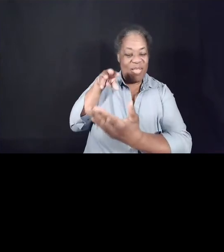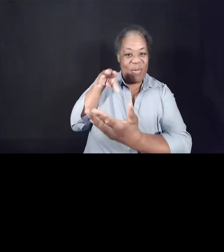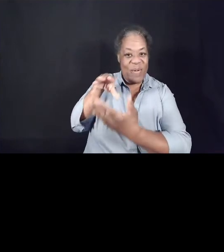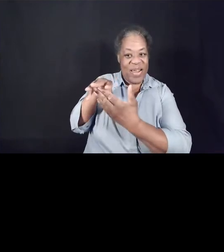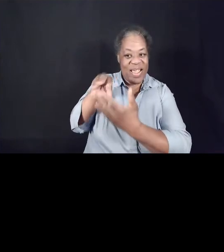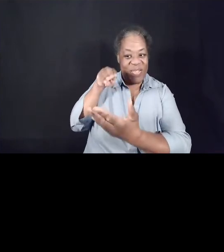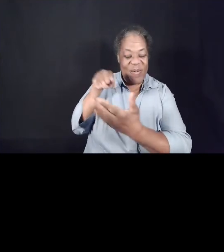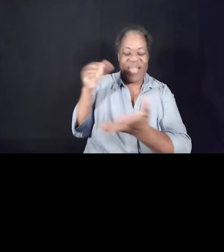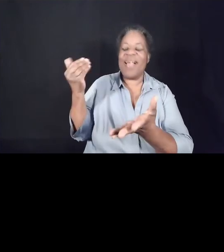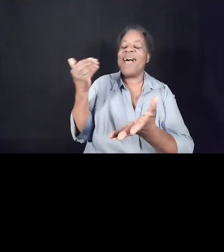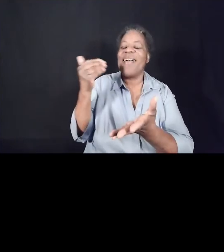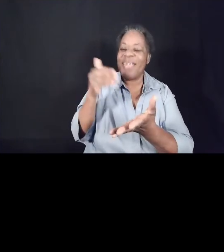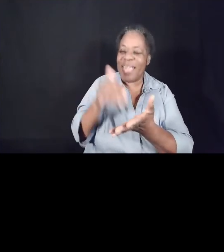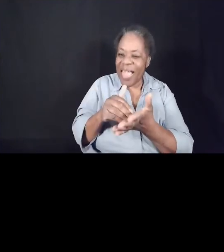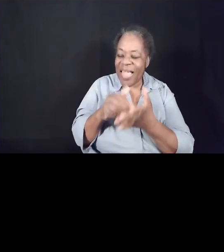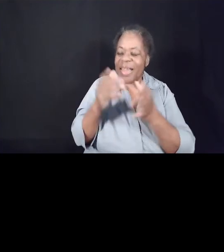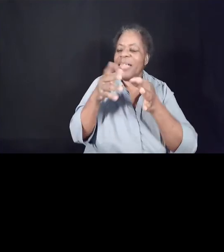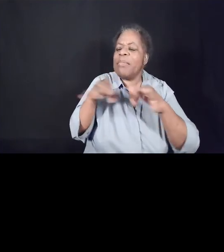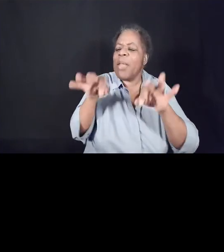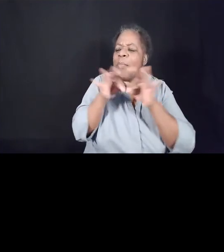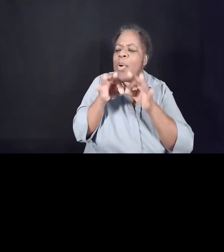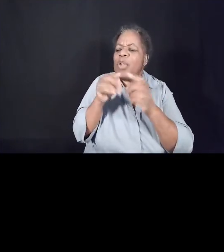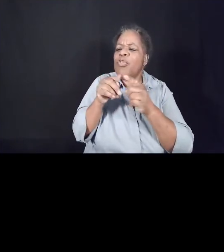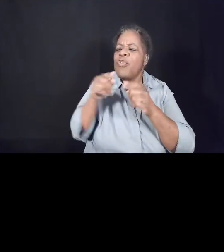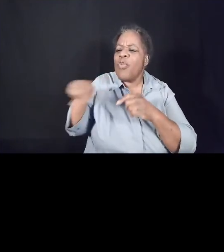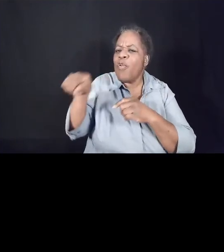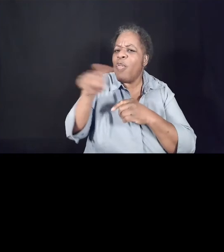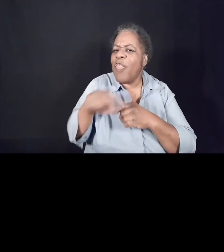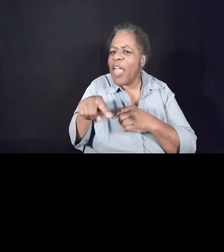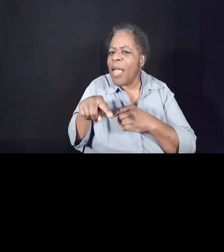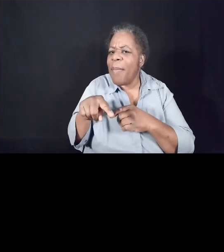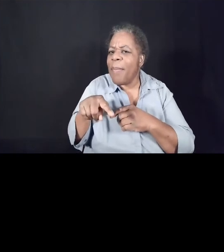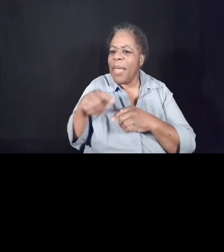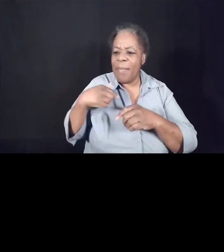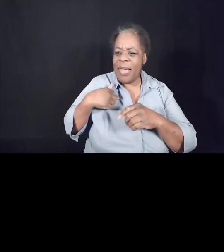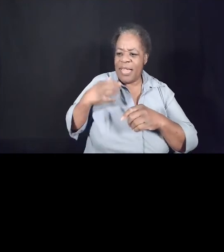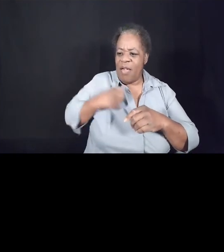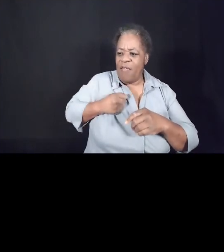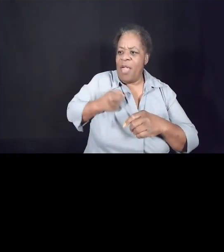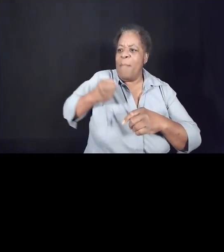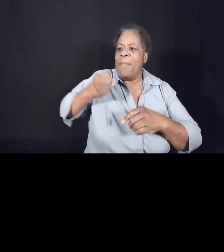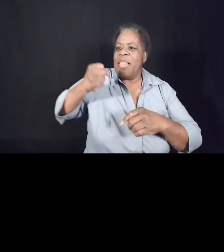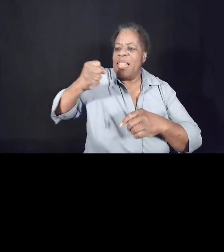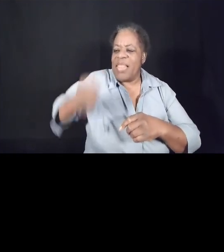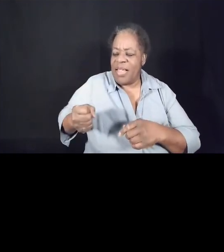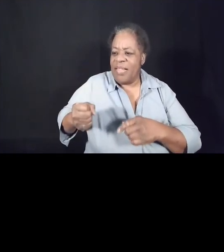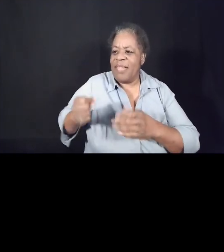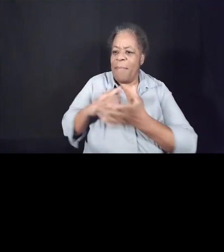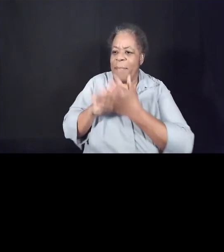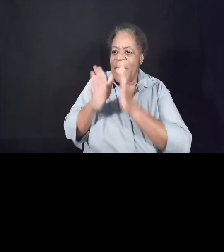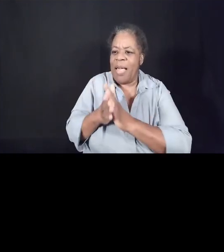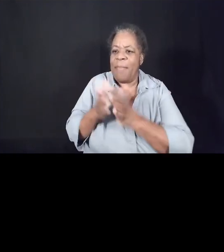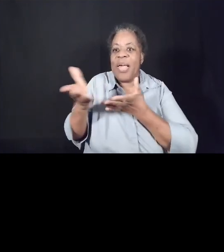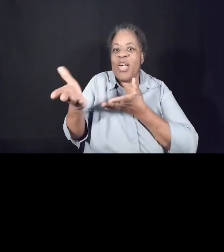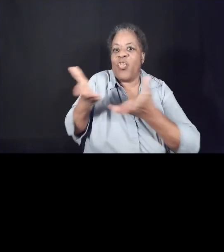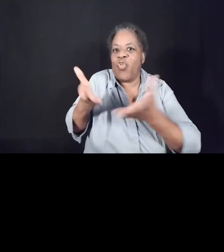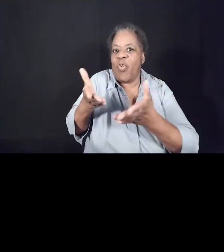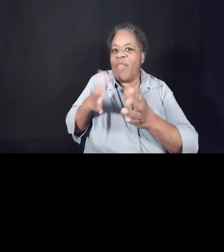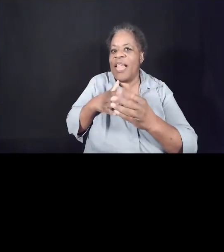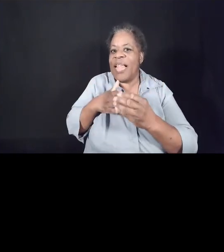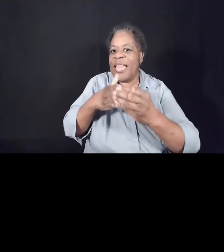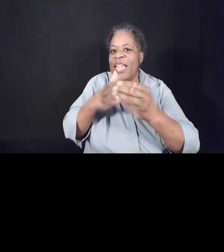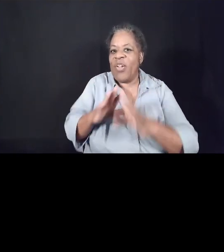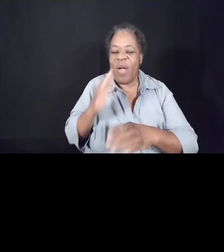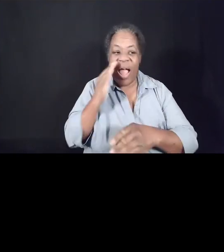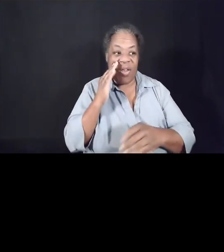what is important to them in placing myself in a position of servant leadership. I know Vivian probably has